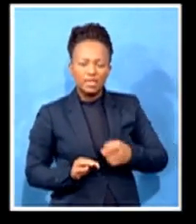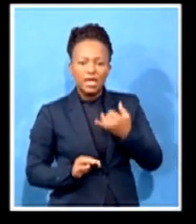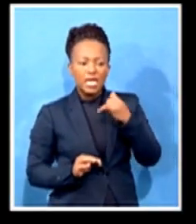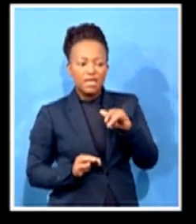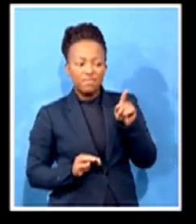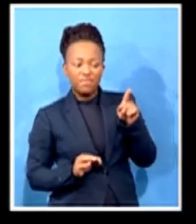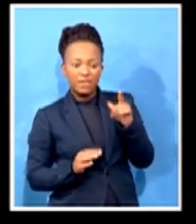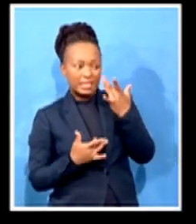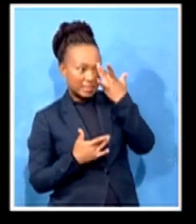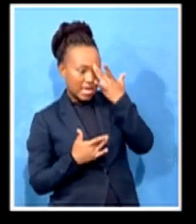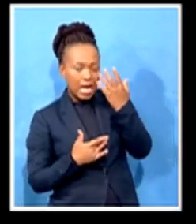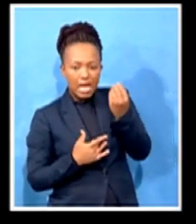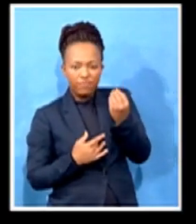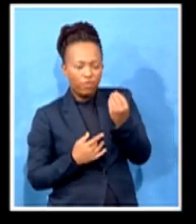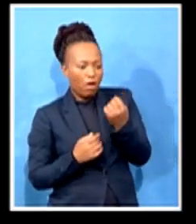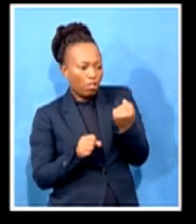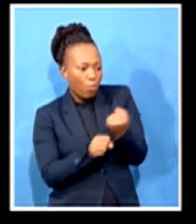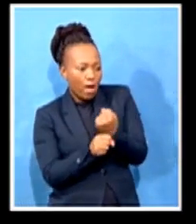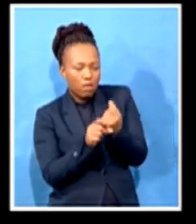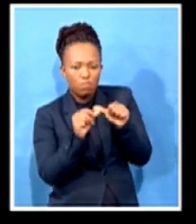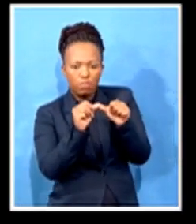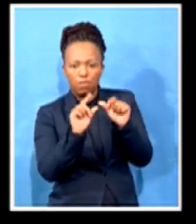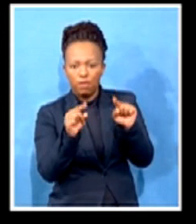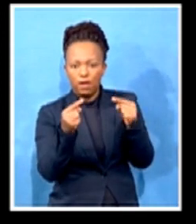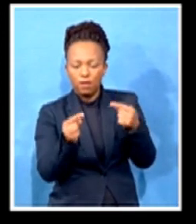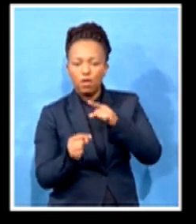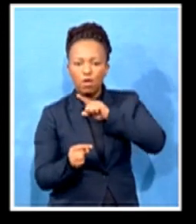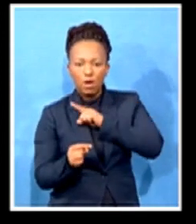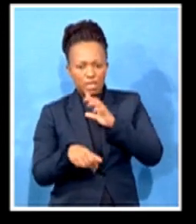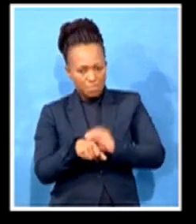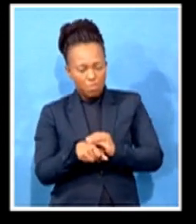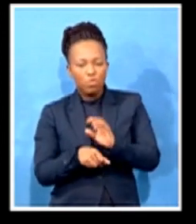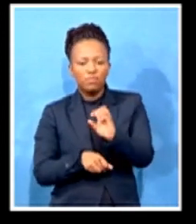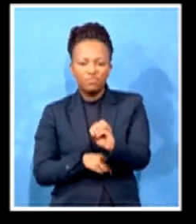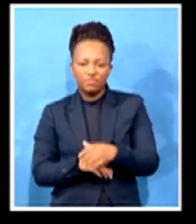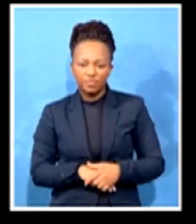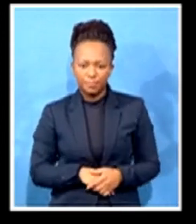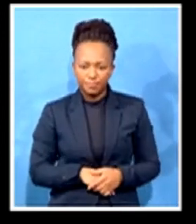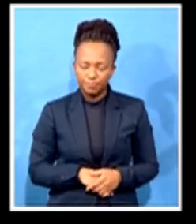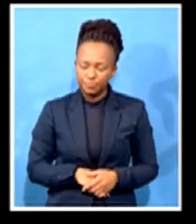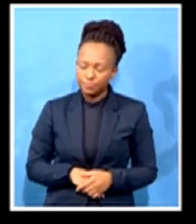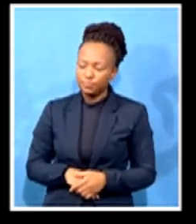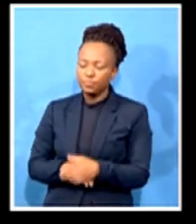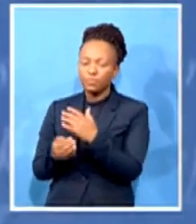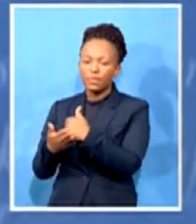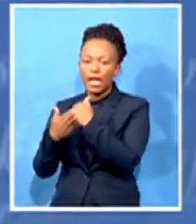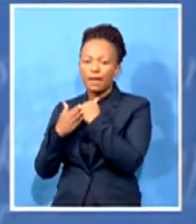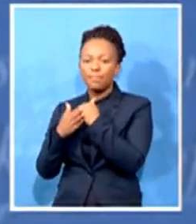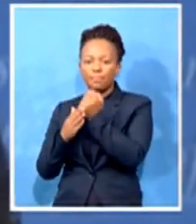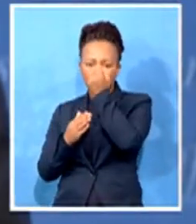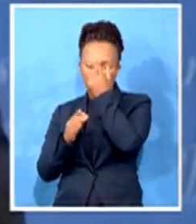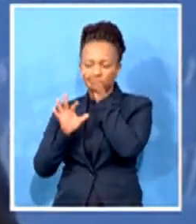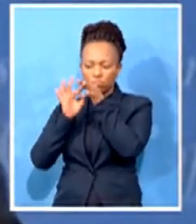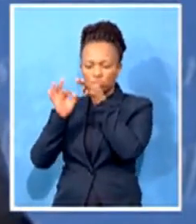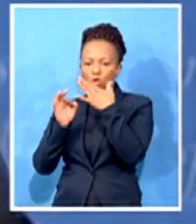Mike Pence is positive, then you've got a problem. So help us understand in terms of the line of succession. You have the president. You